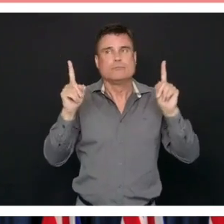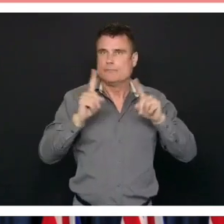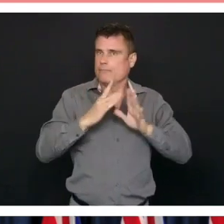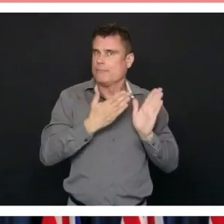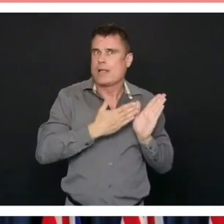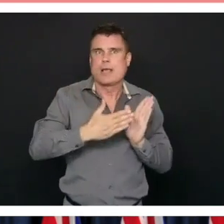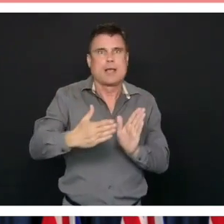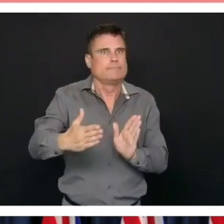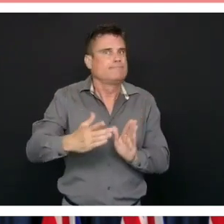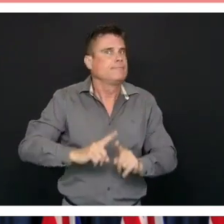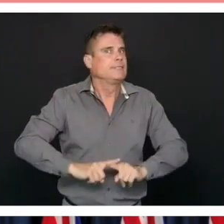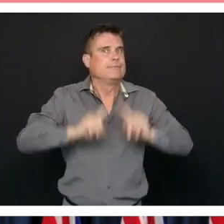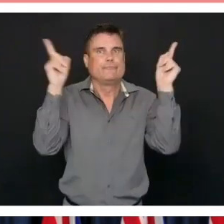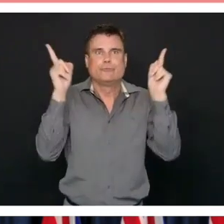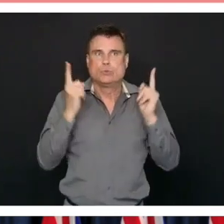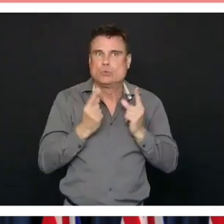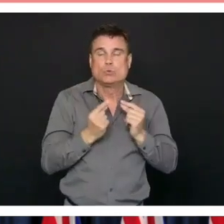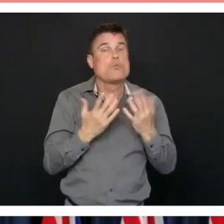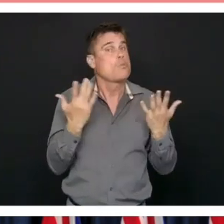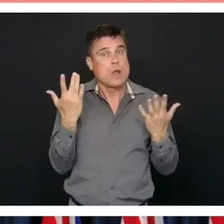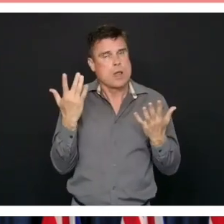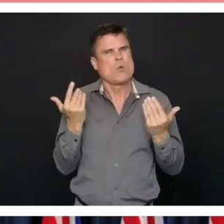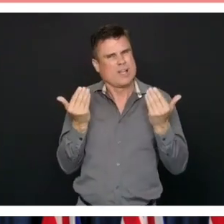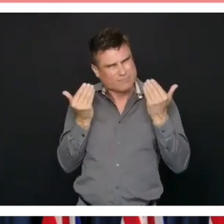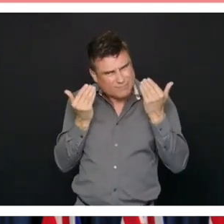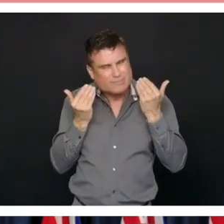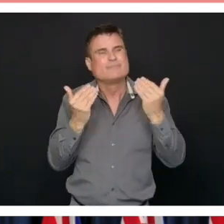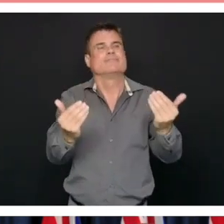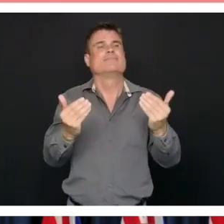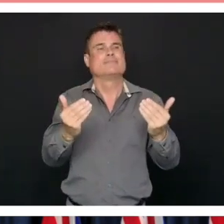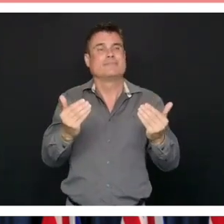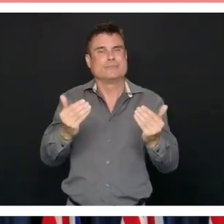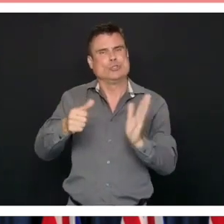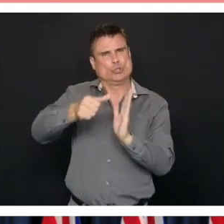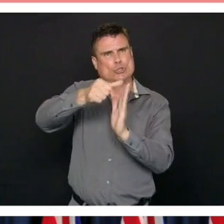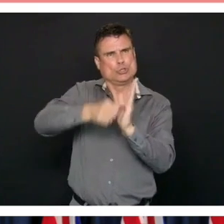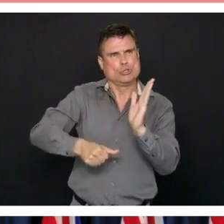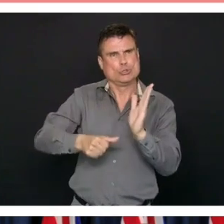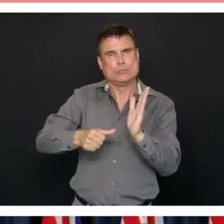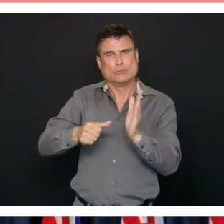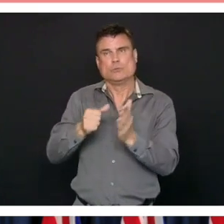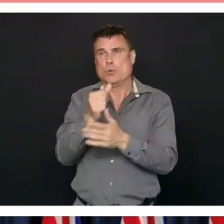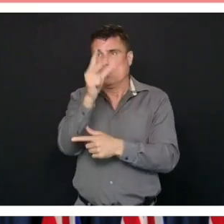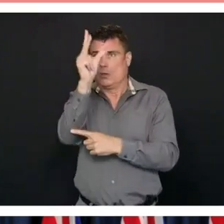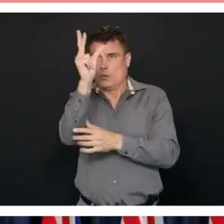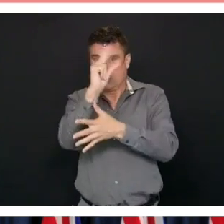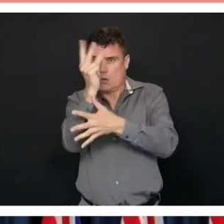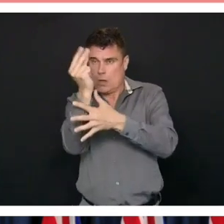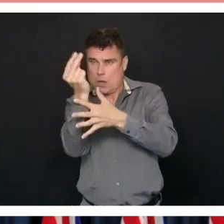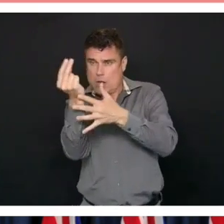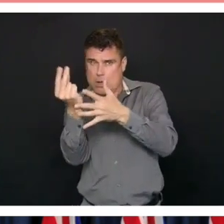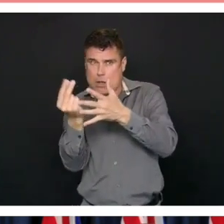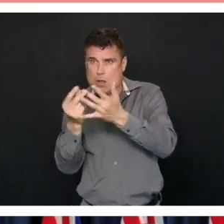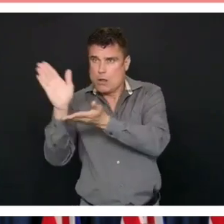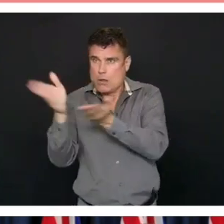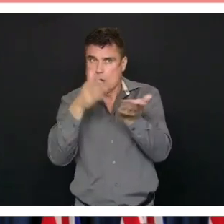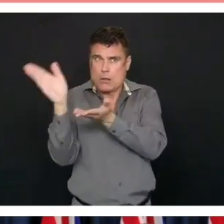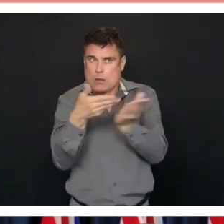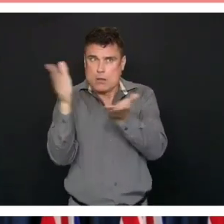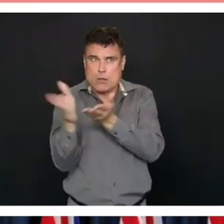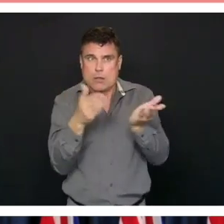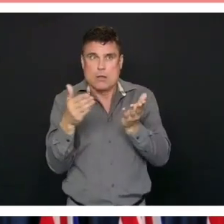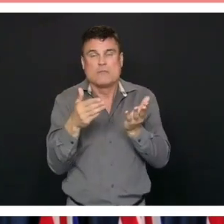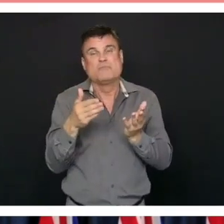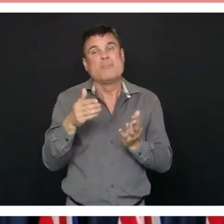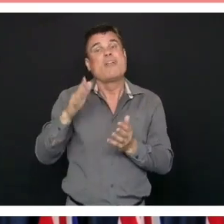surgeries and clear the backlog created by COVID-19 over the next 17 to 24 months. The plan has five key steps,